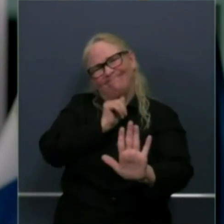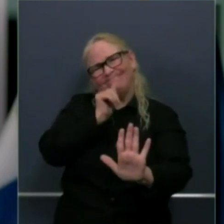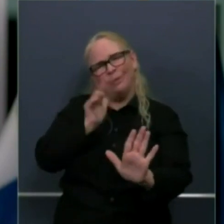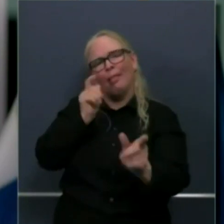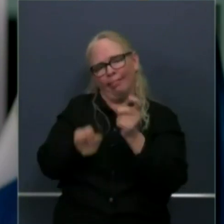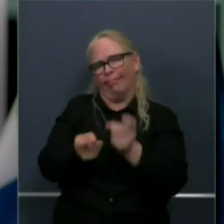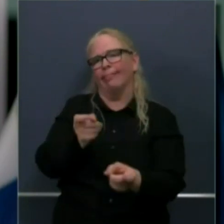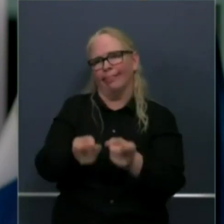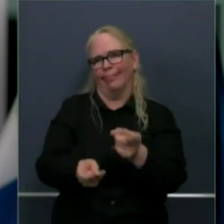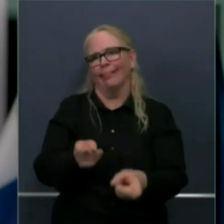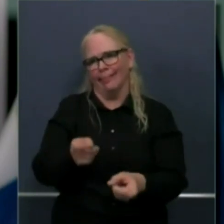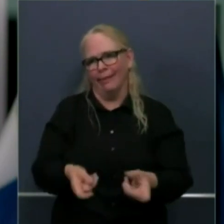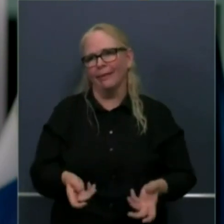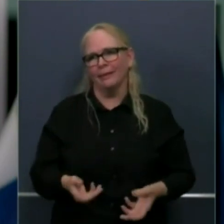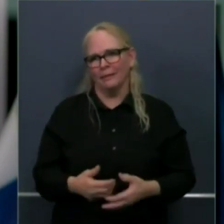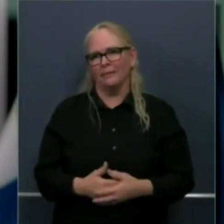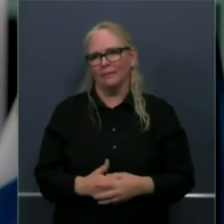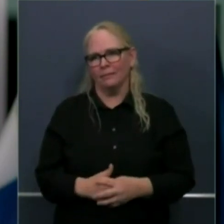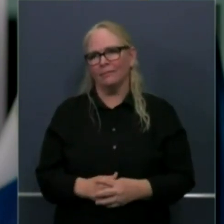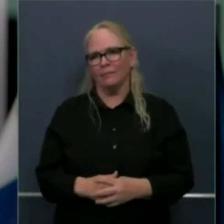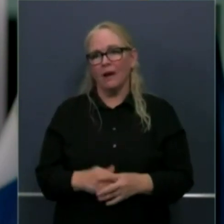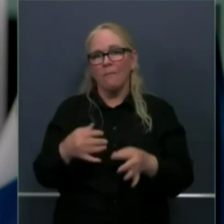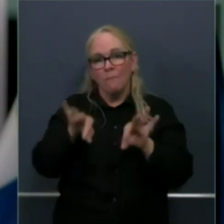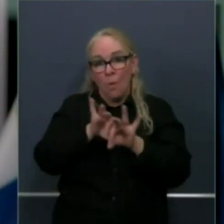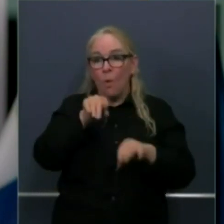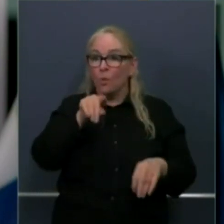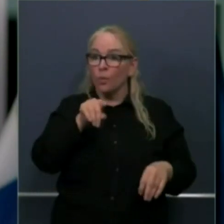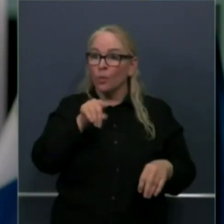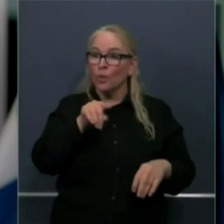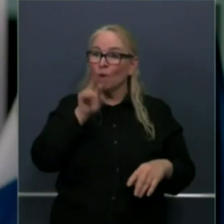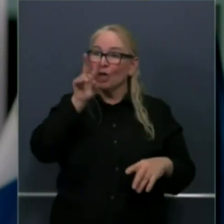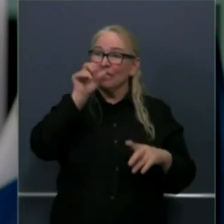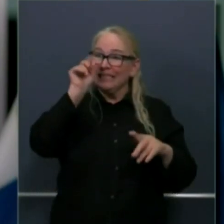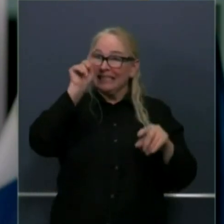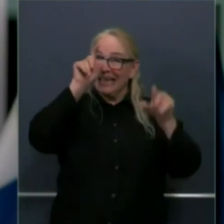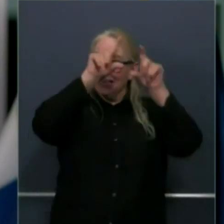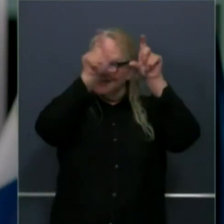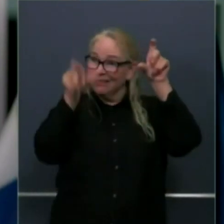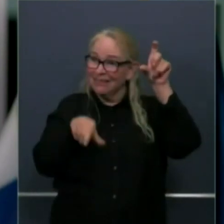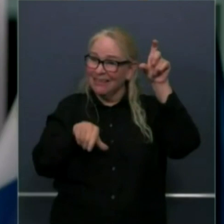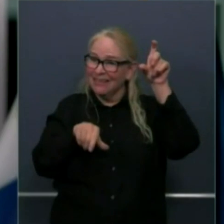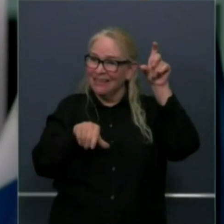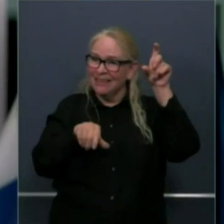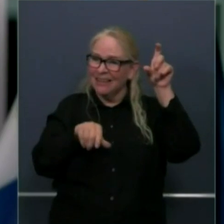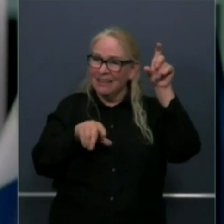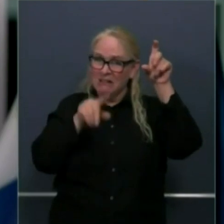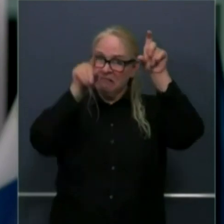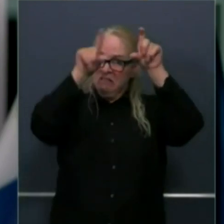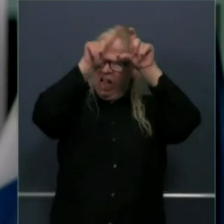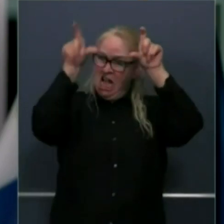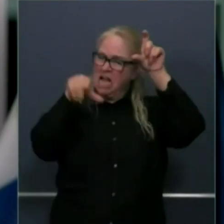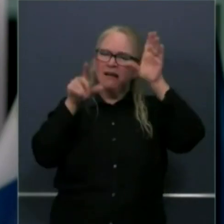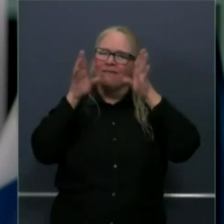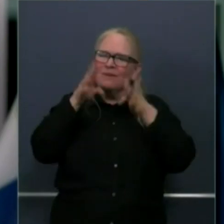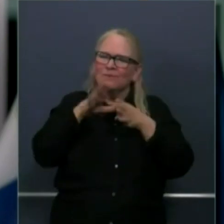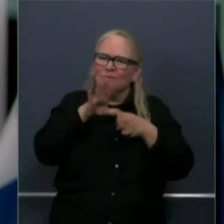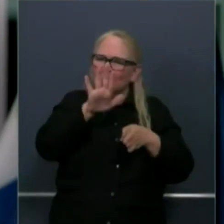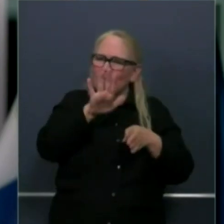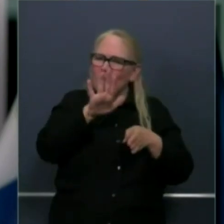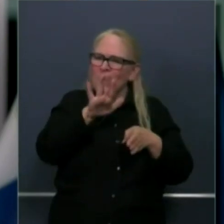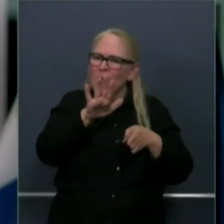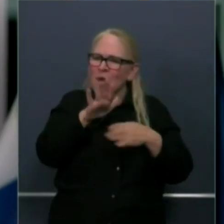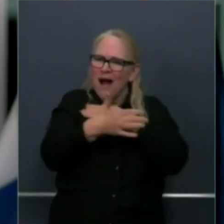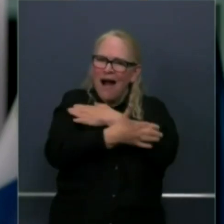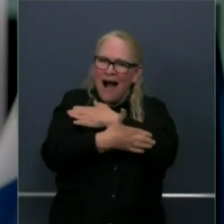at a county level versus a statewide level is to go to the covid19.ca.gov website as well.